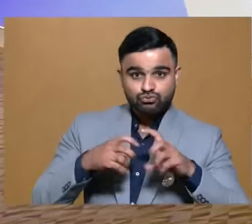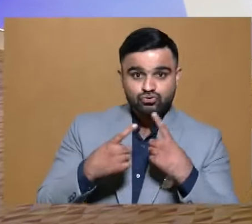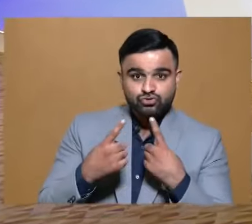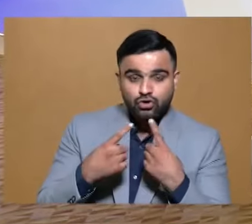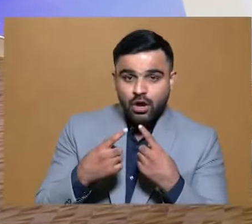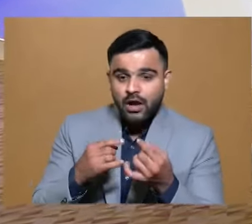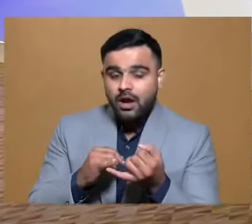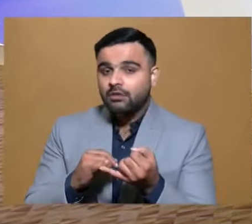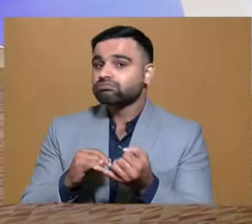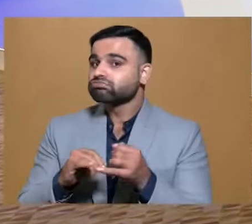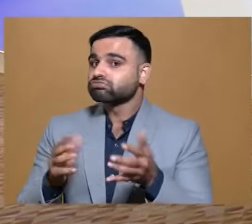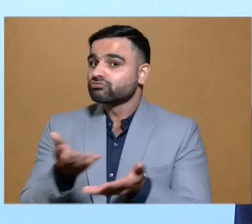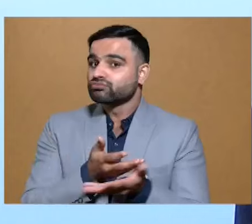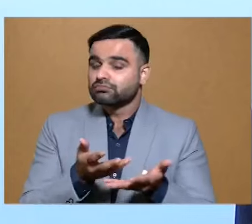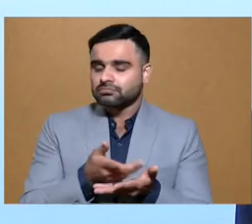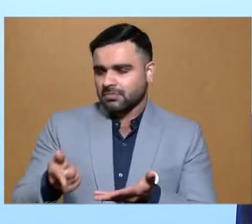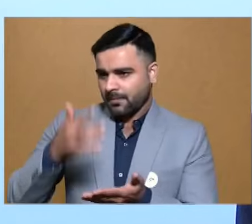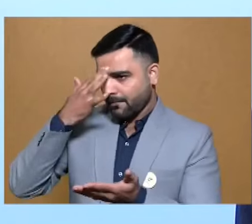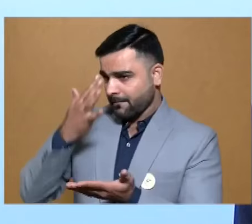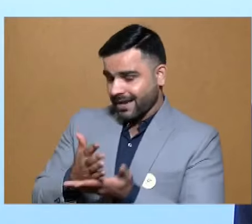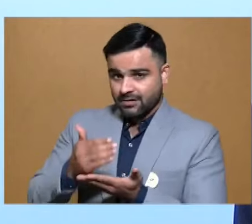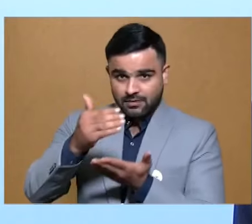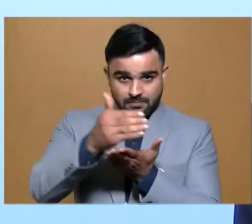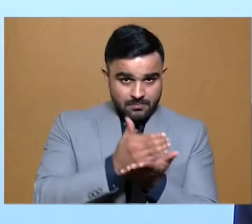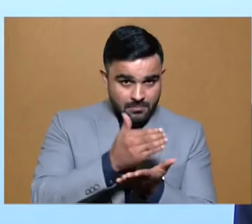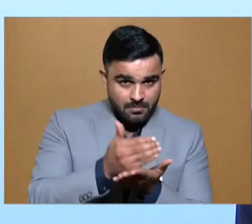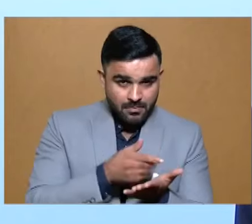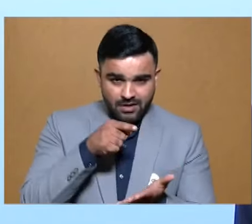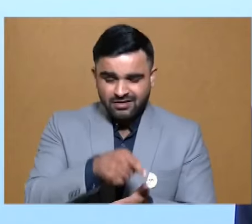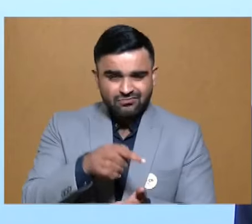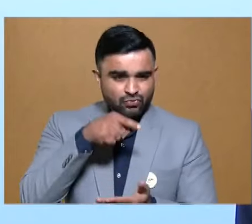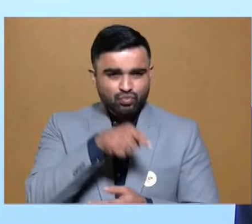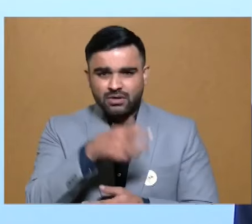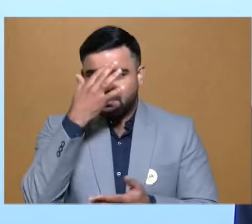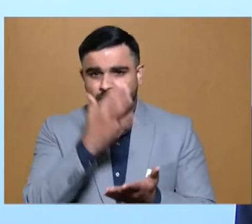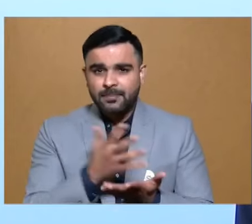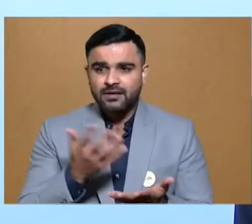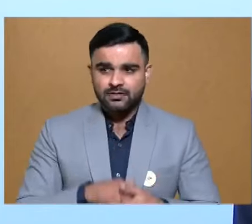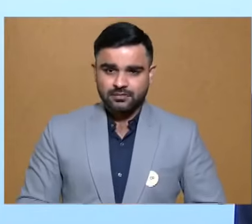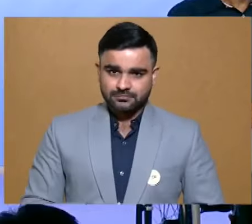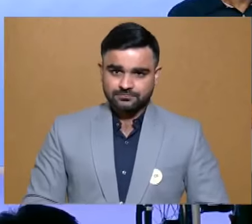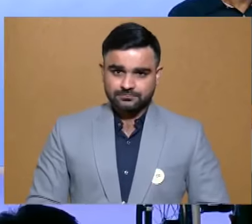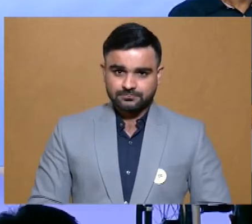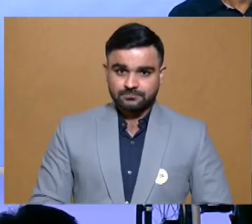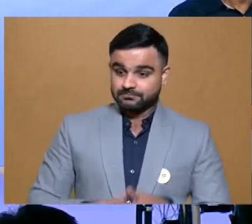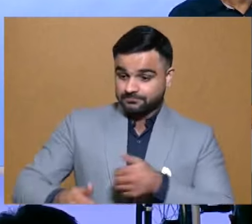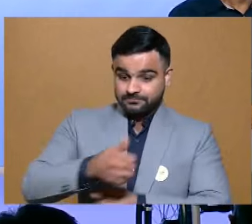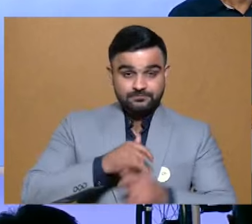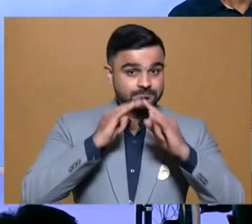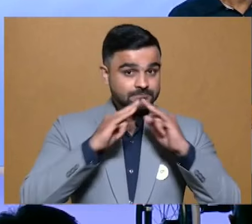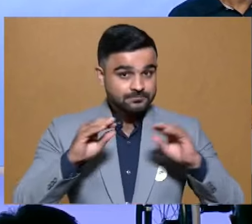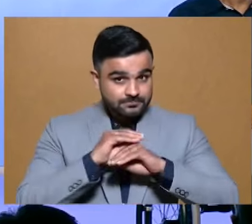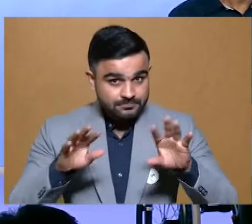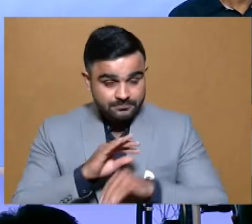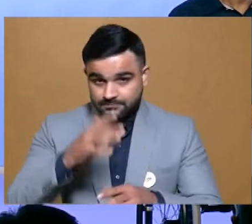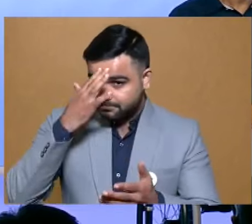shop. But why do you believe that ceremonies like this, why do you believe campaigns like